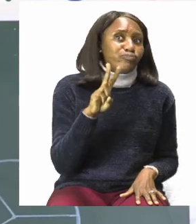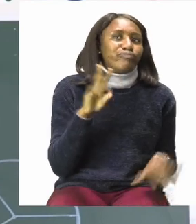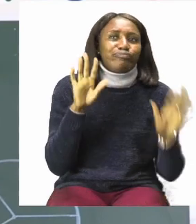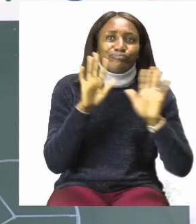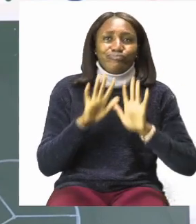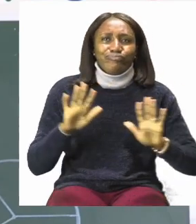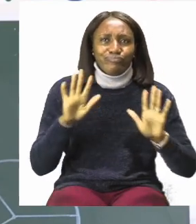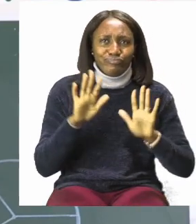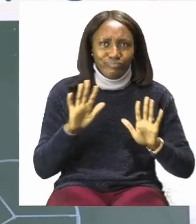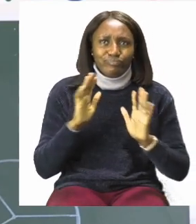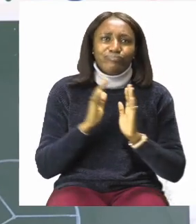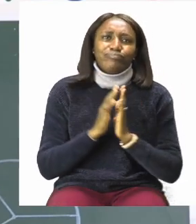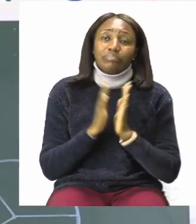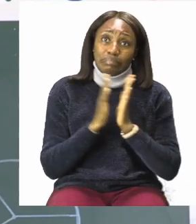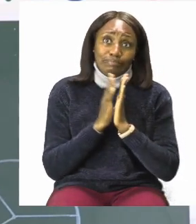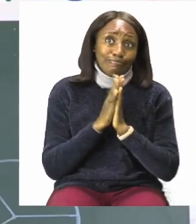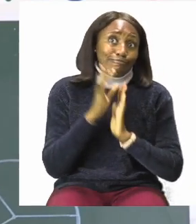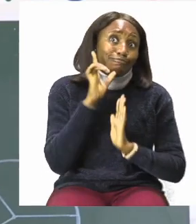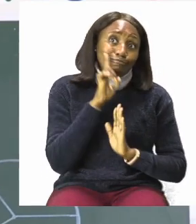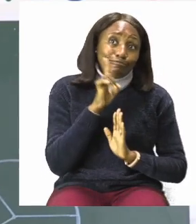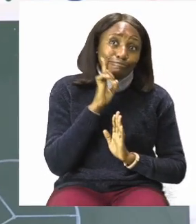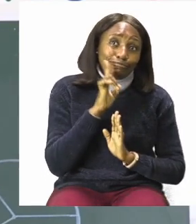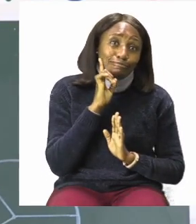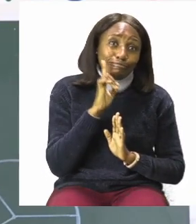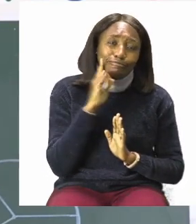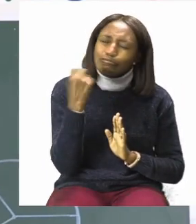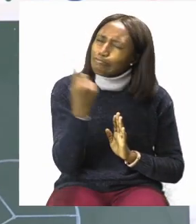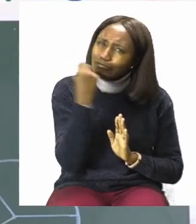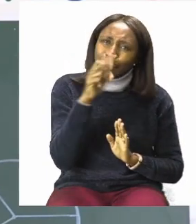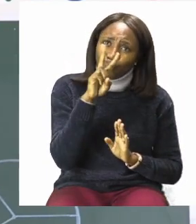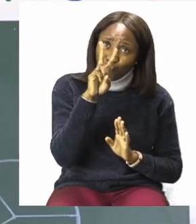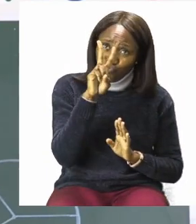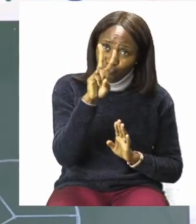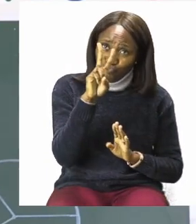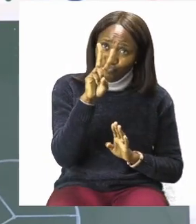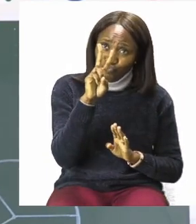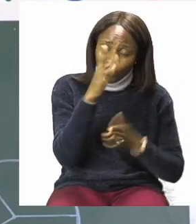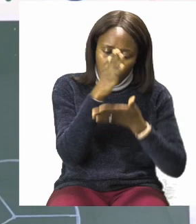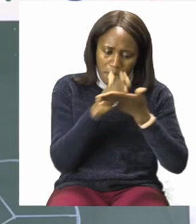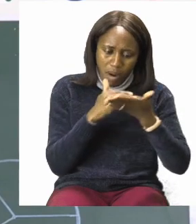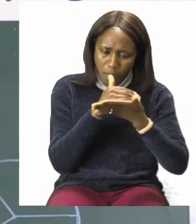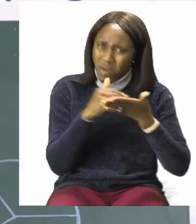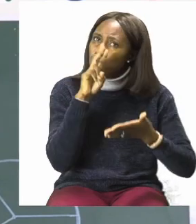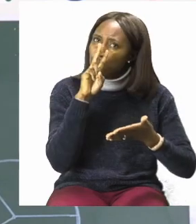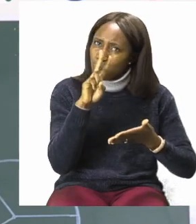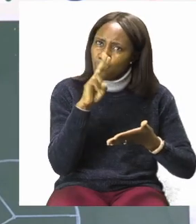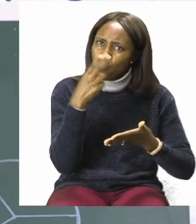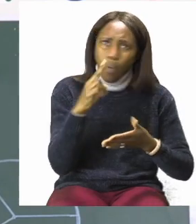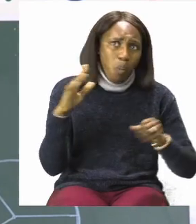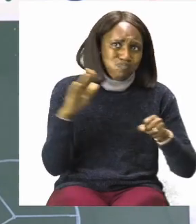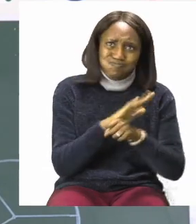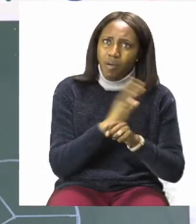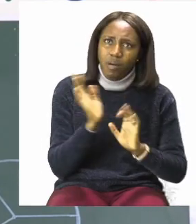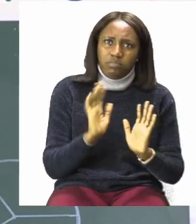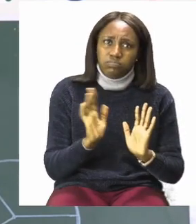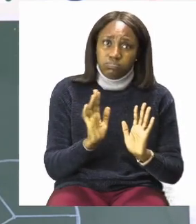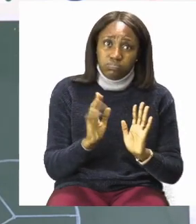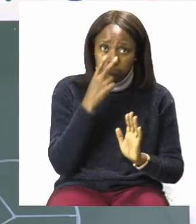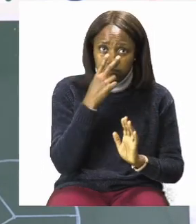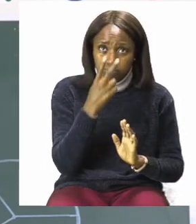coloring boys and girls be very careful it's only two parts. I'm going to color these two parts